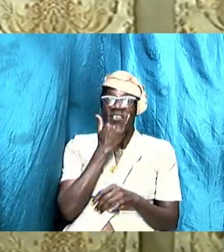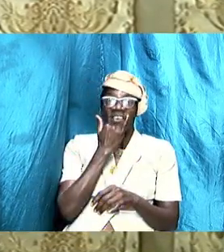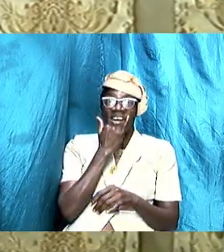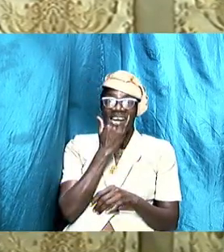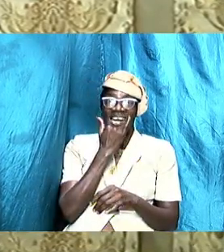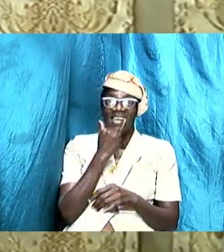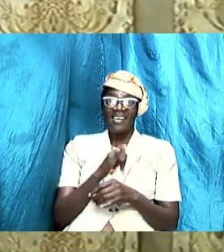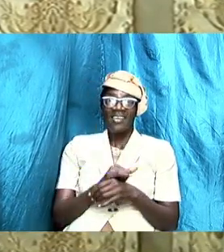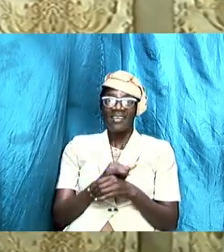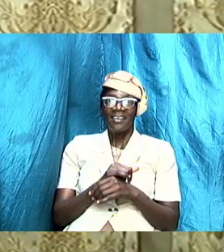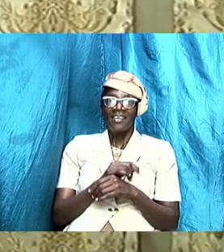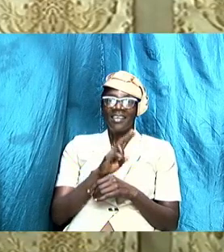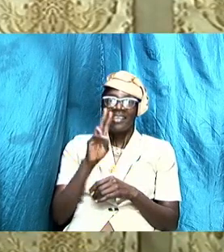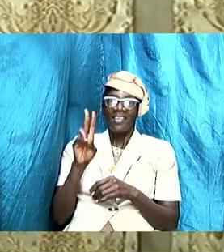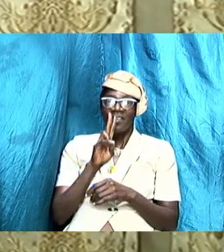usually